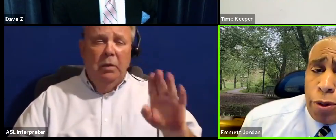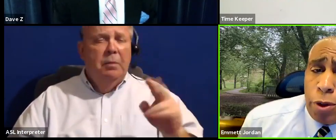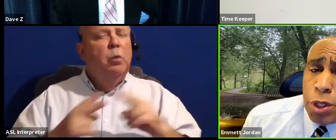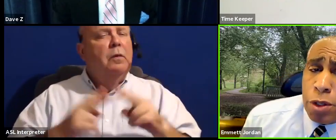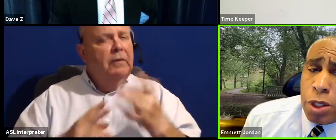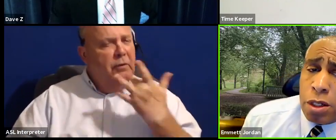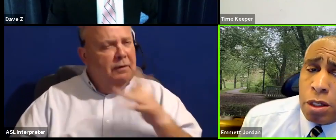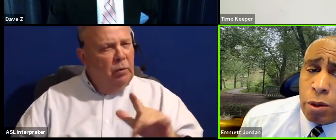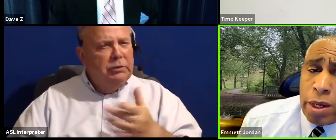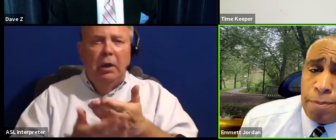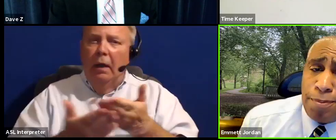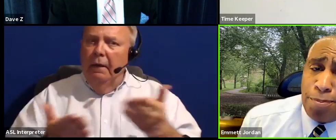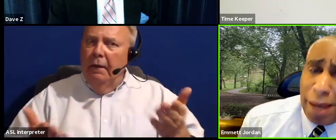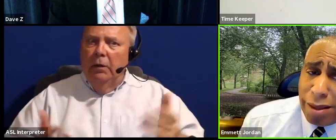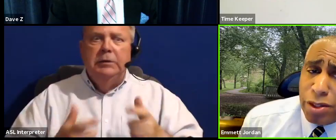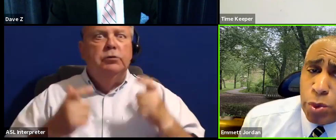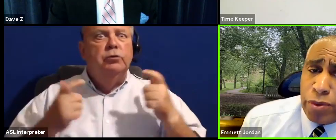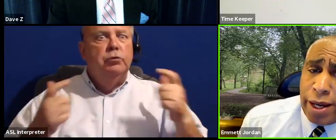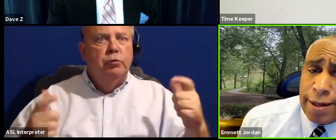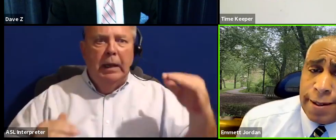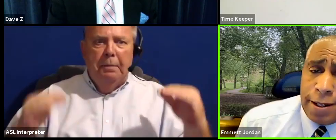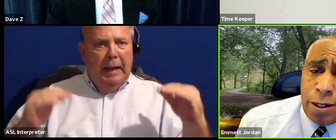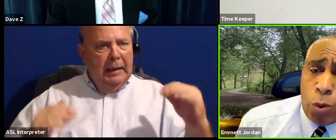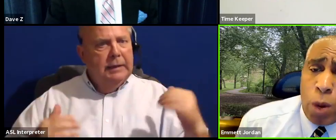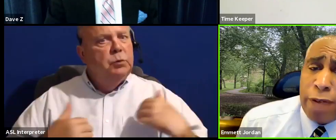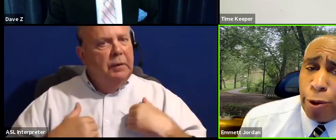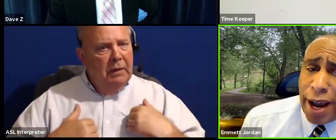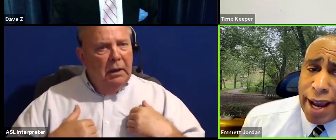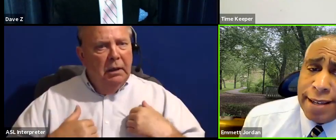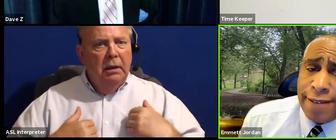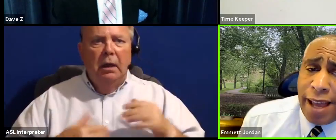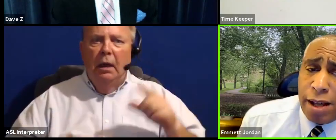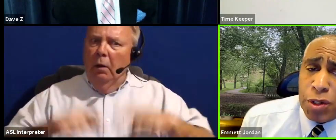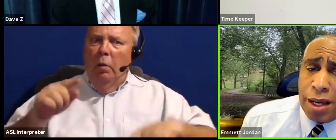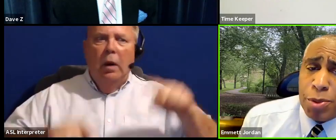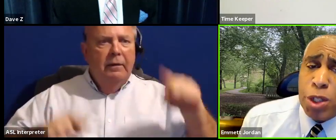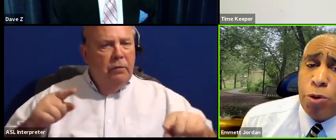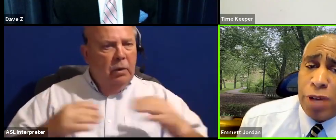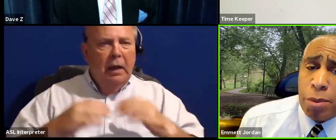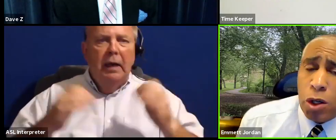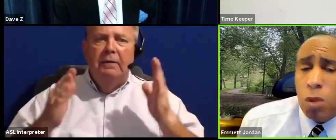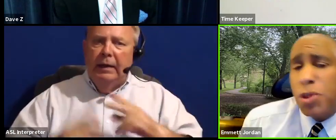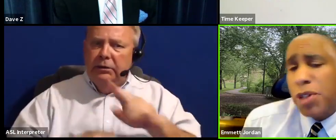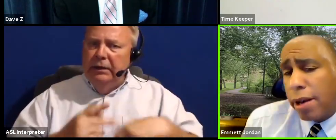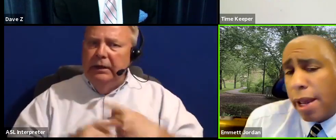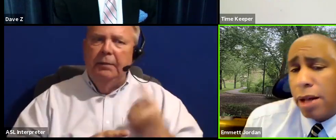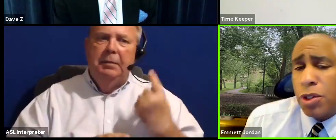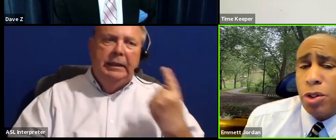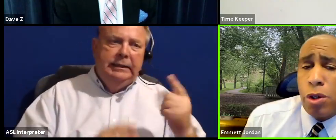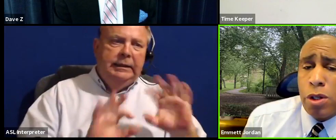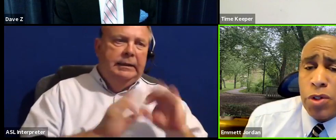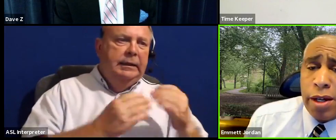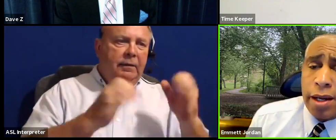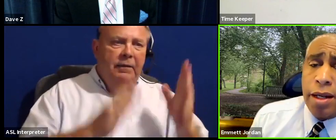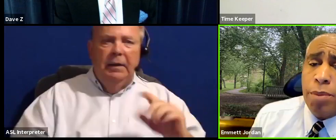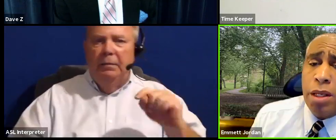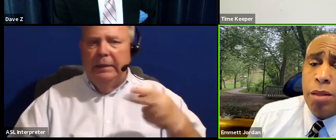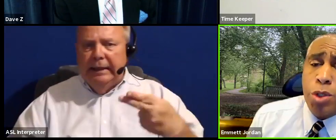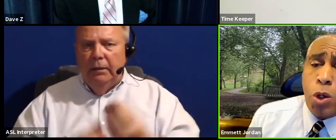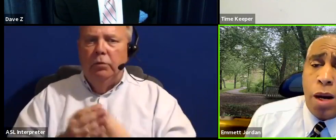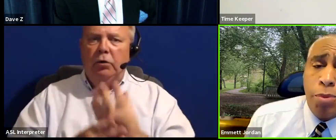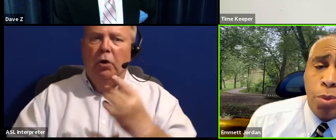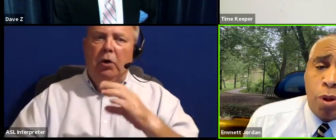fortunate. There's a great balance. We've got a wide variety of housing types, single family homes, townhouses, garden stock,